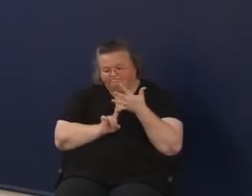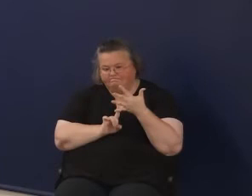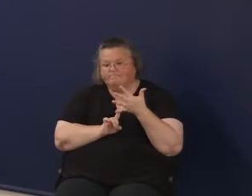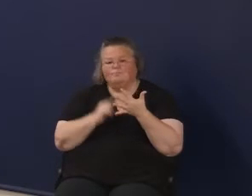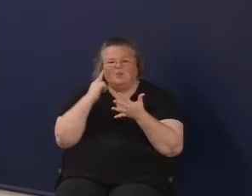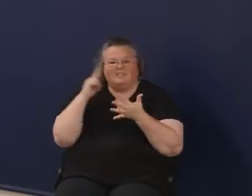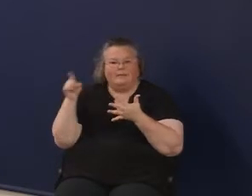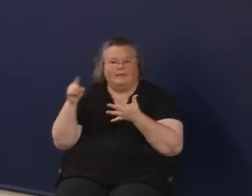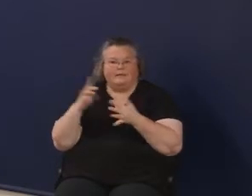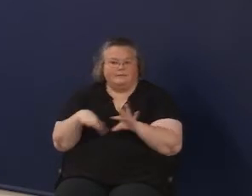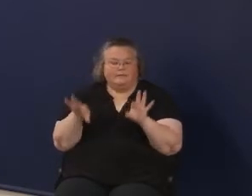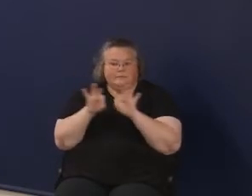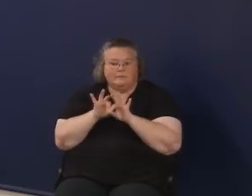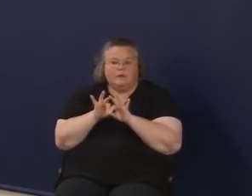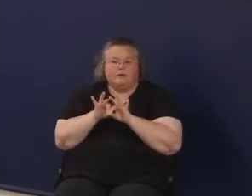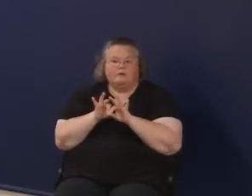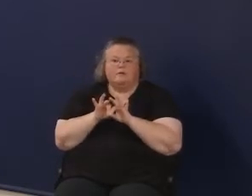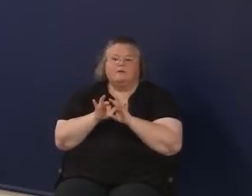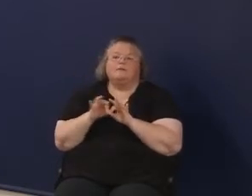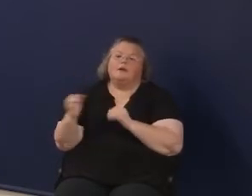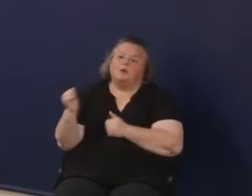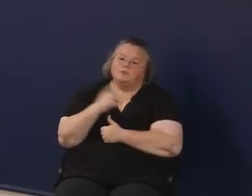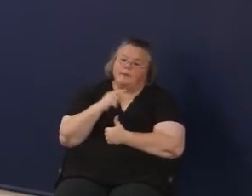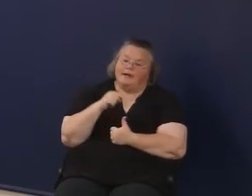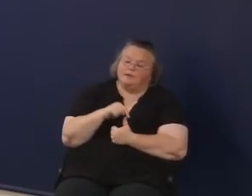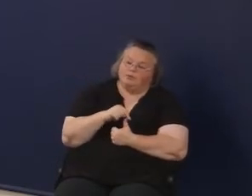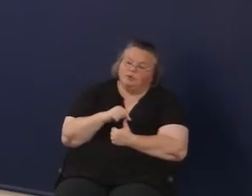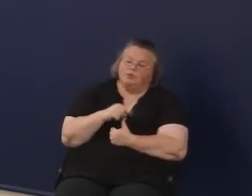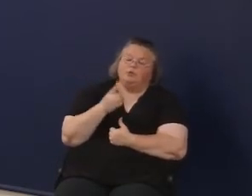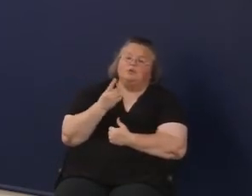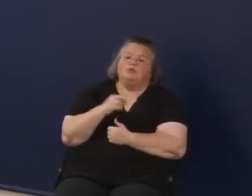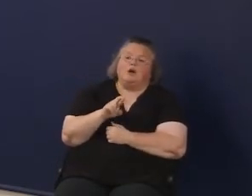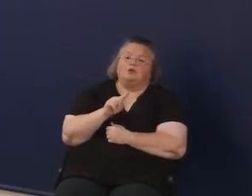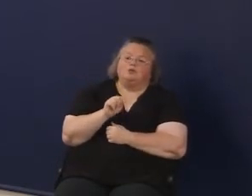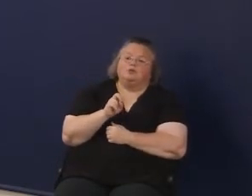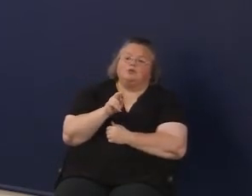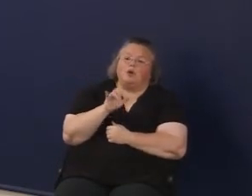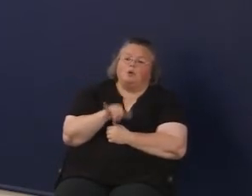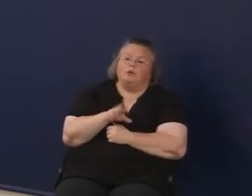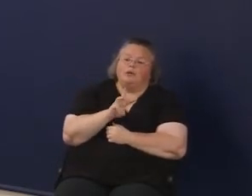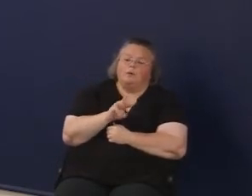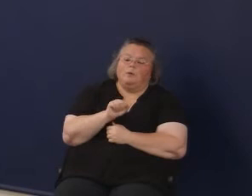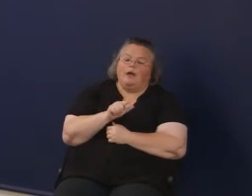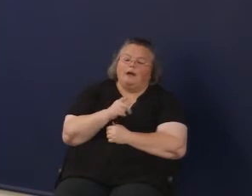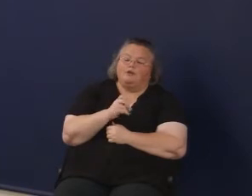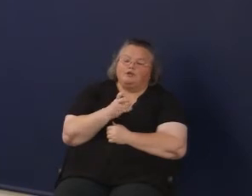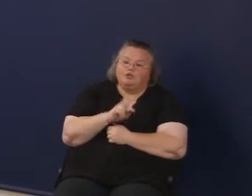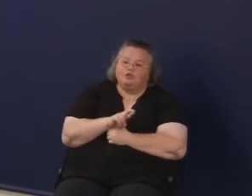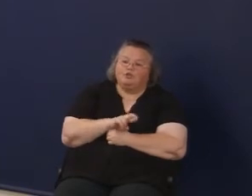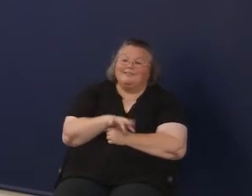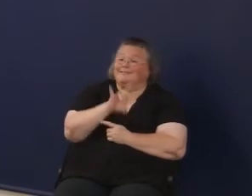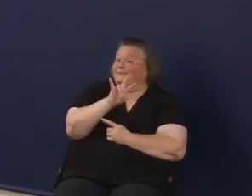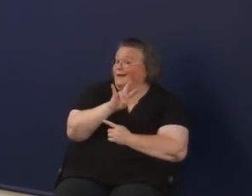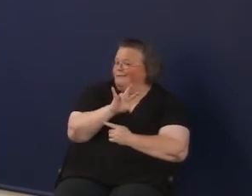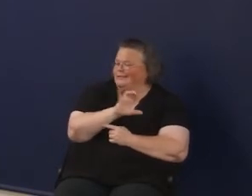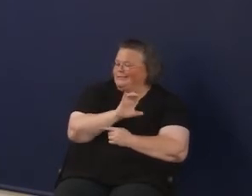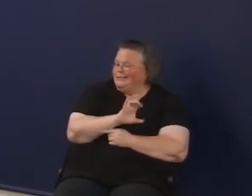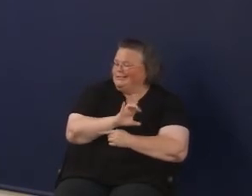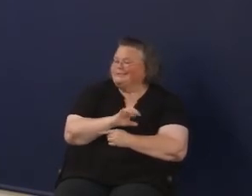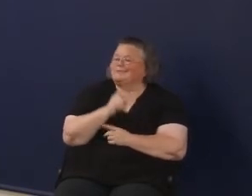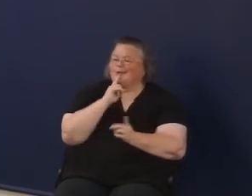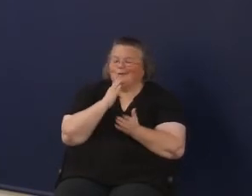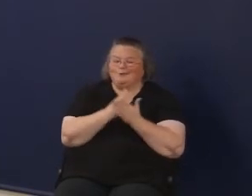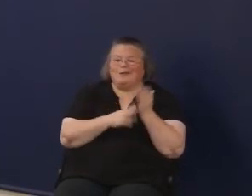important. That sort of traces back some work to Dr. Tony Wagner and seven C's. there's, you know, so there is some